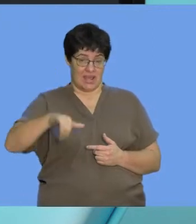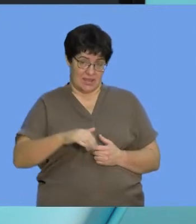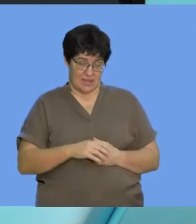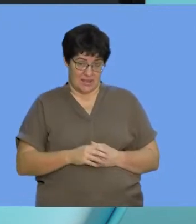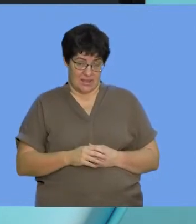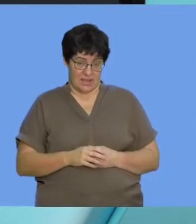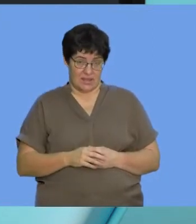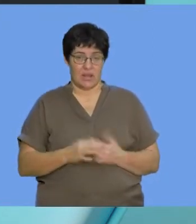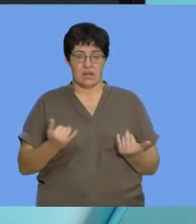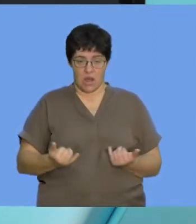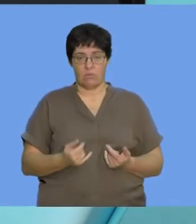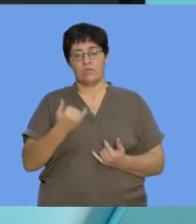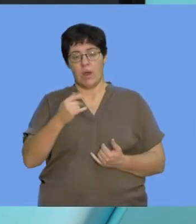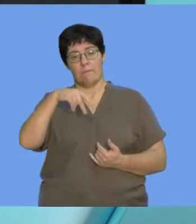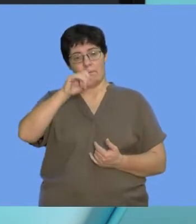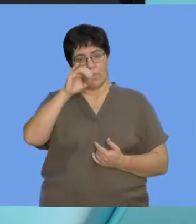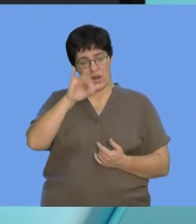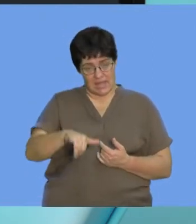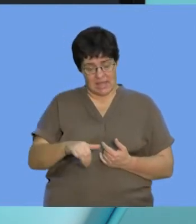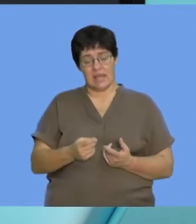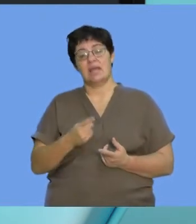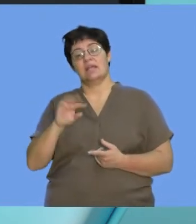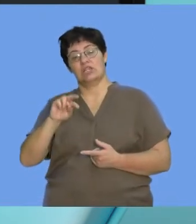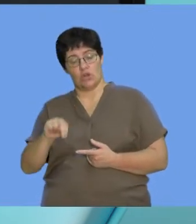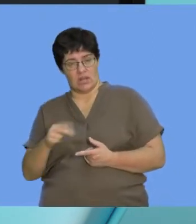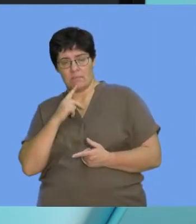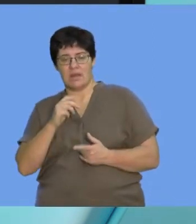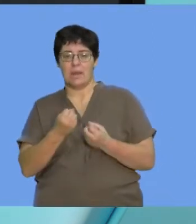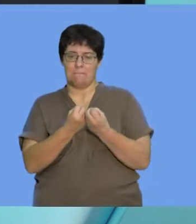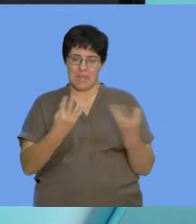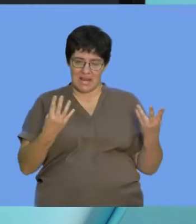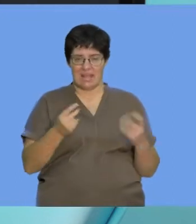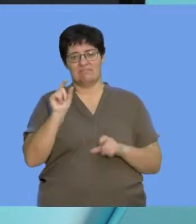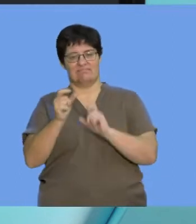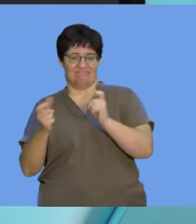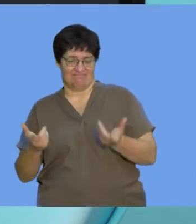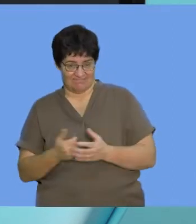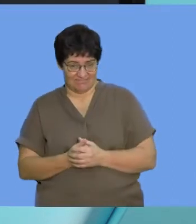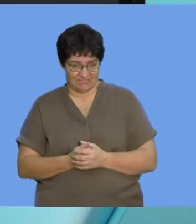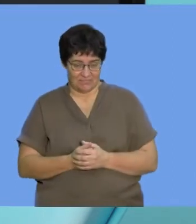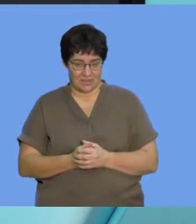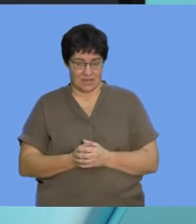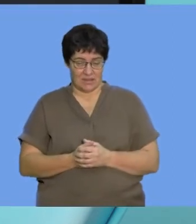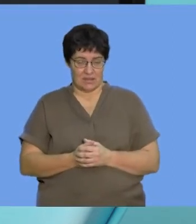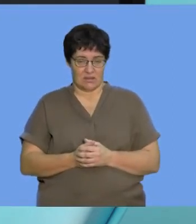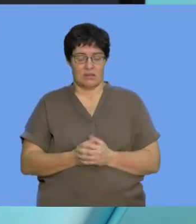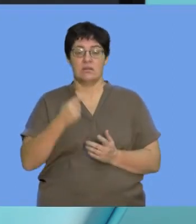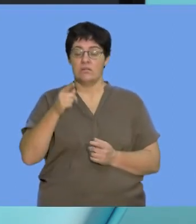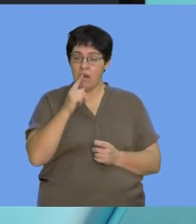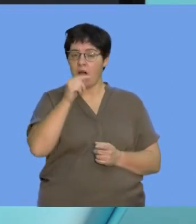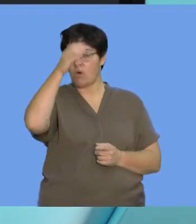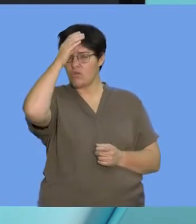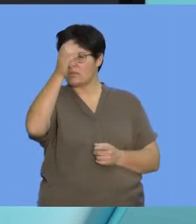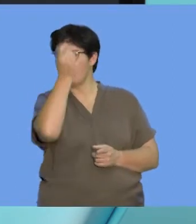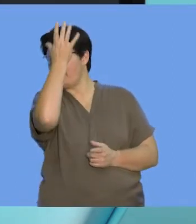polynucleotide. So, it's made up of many smaller building blocks called nucleotides. So, essentially, this concept